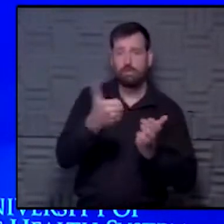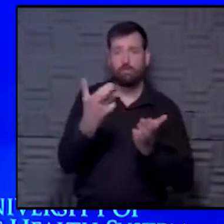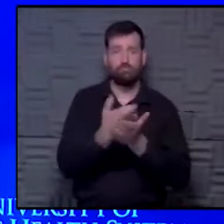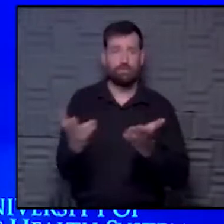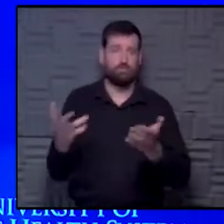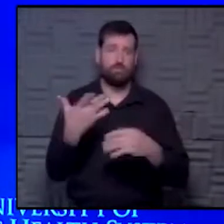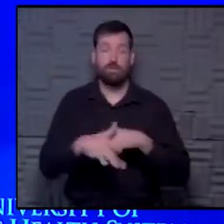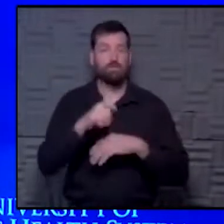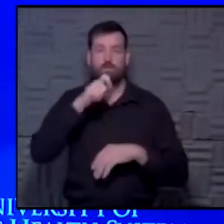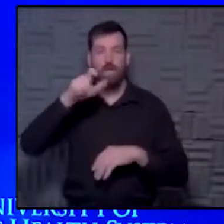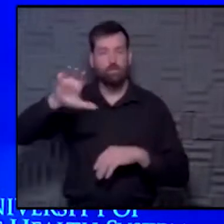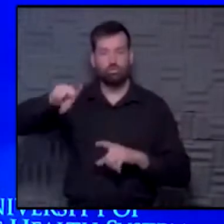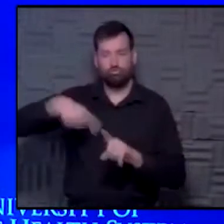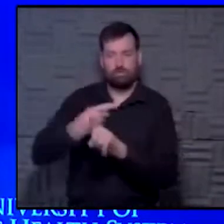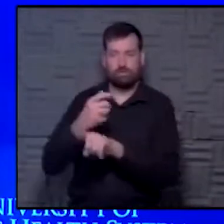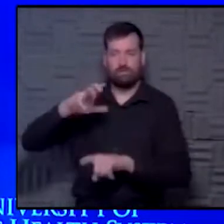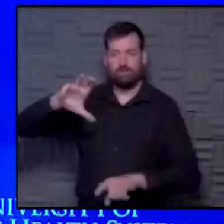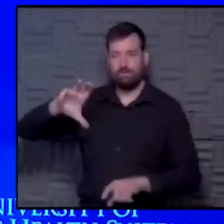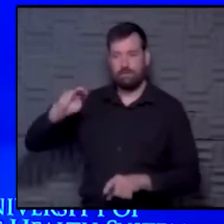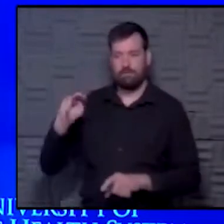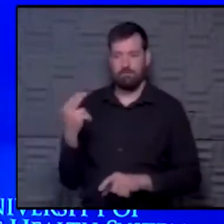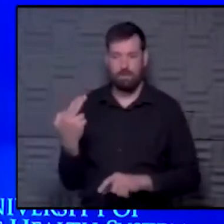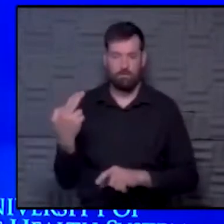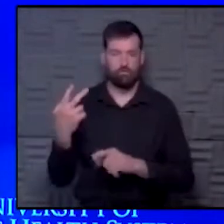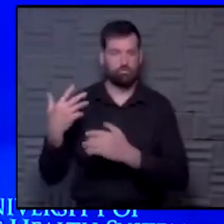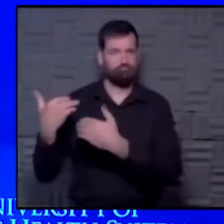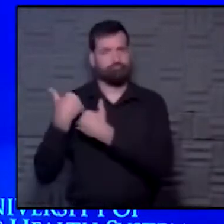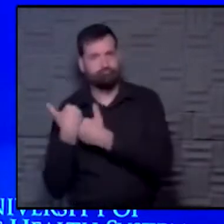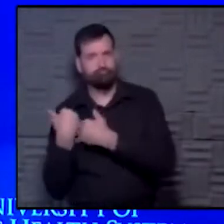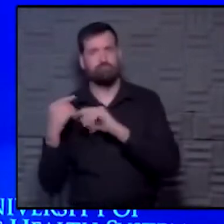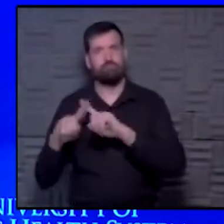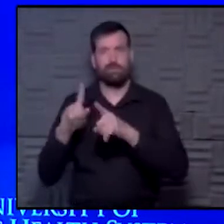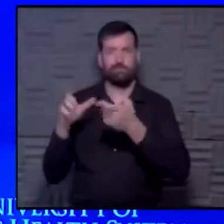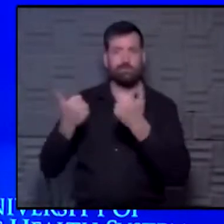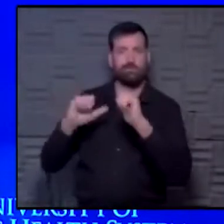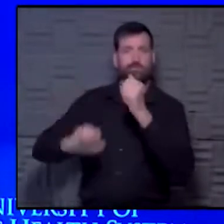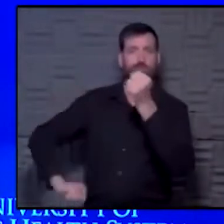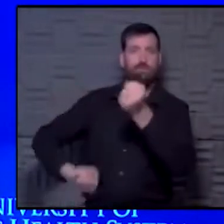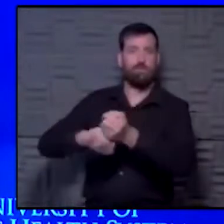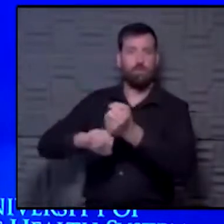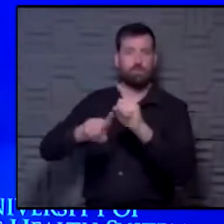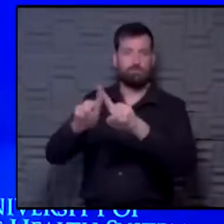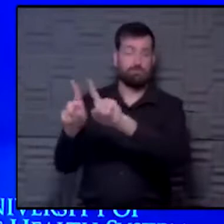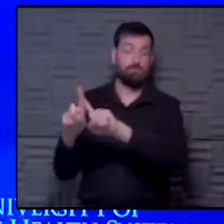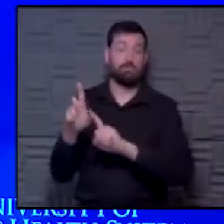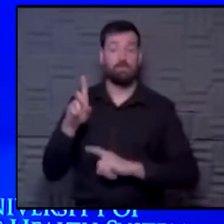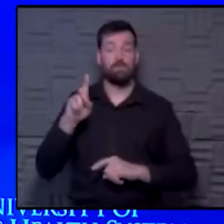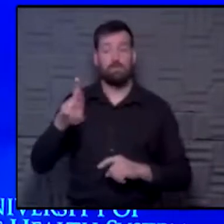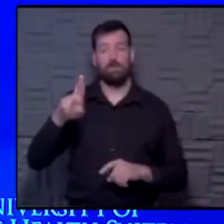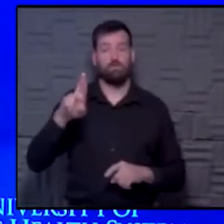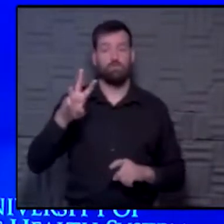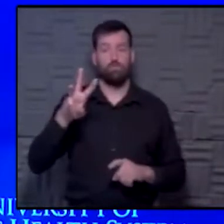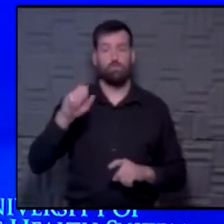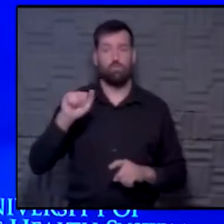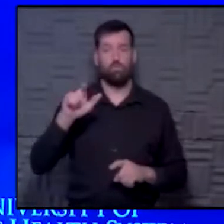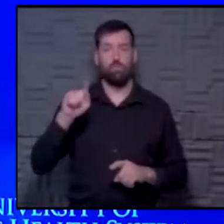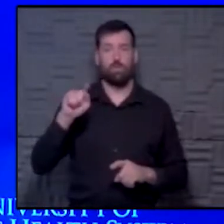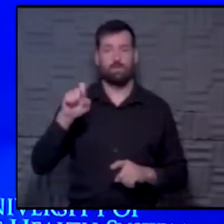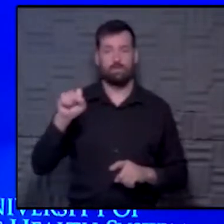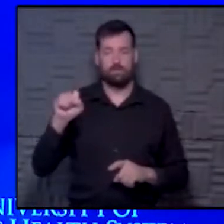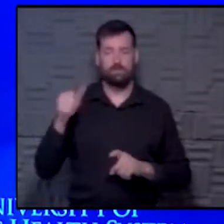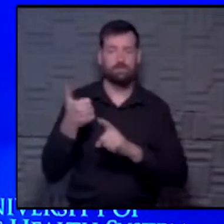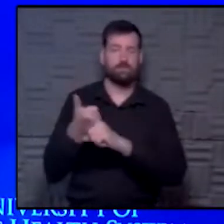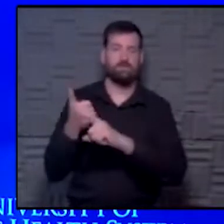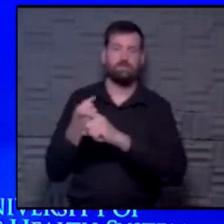district. So it's not Children's Mercy necessarily taking the burden, but working to support those things. Our friend, Dr. Watts, actually was